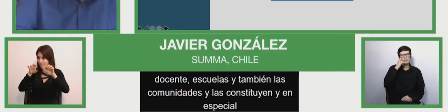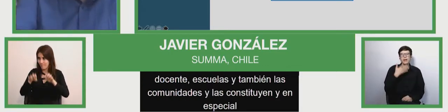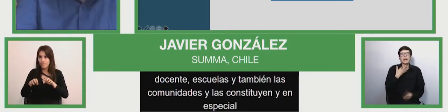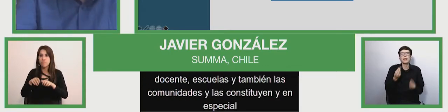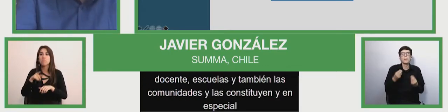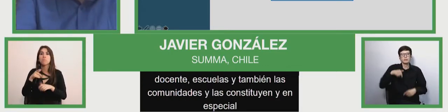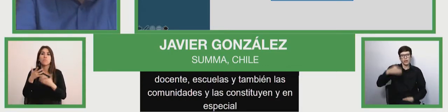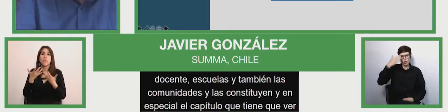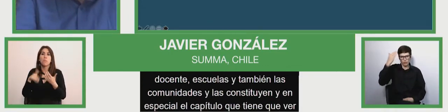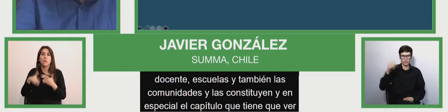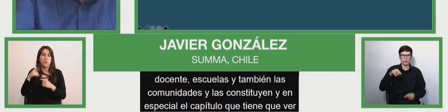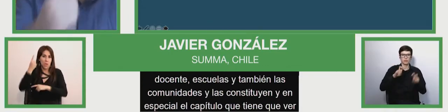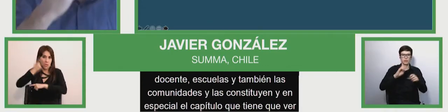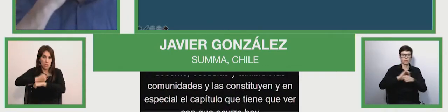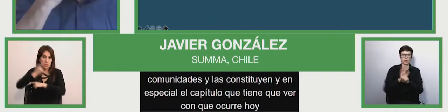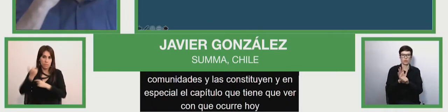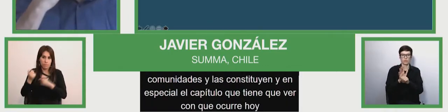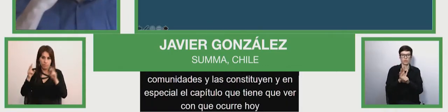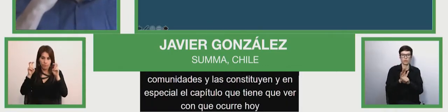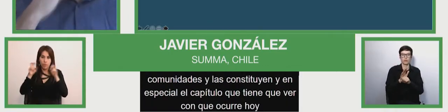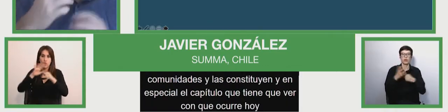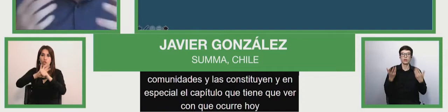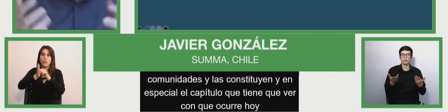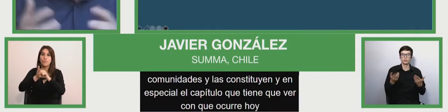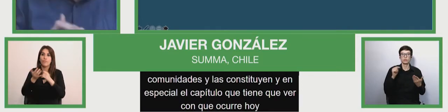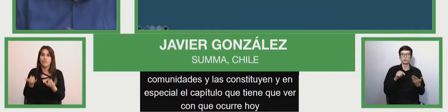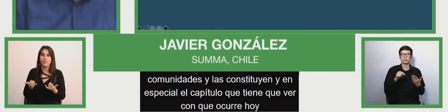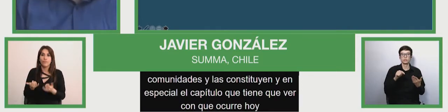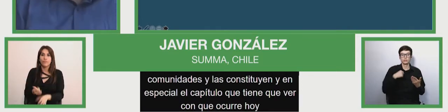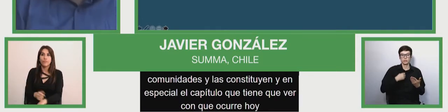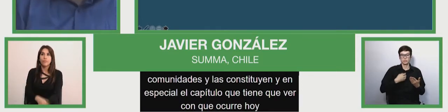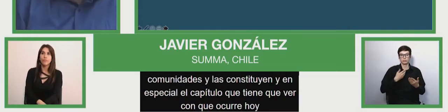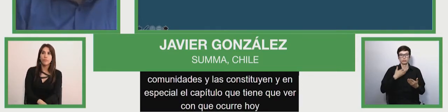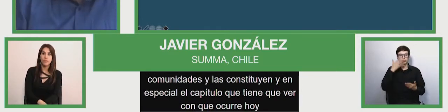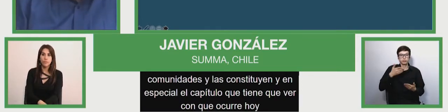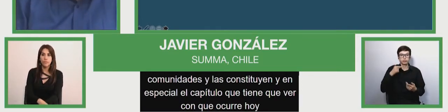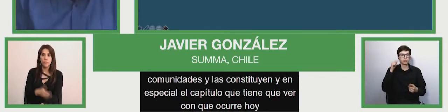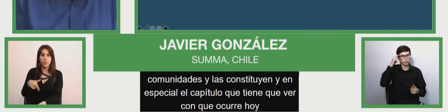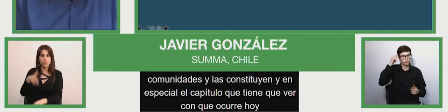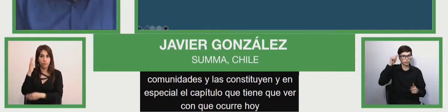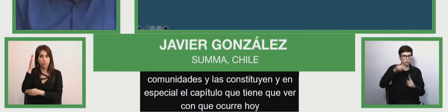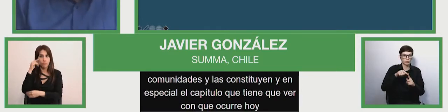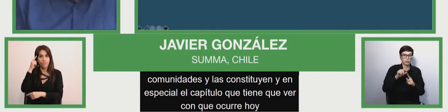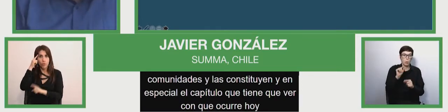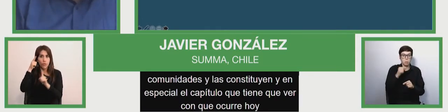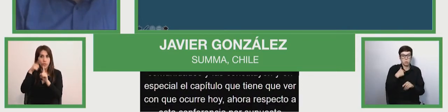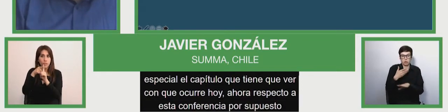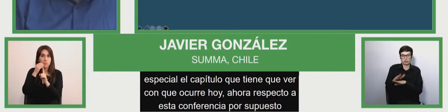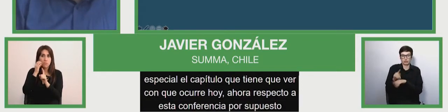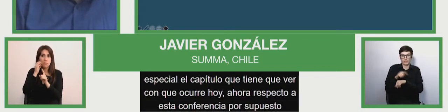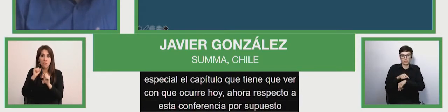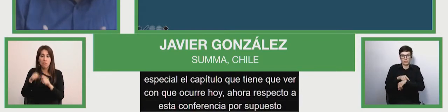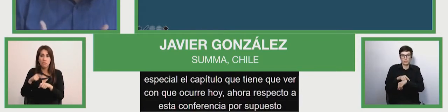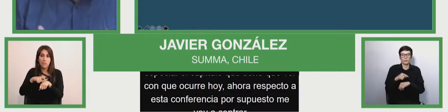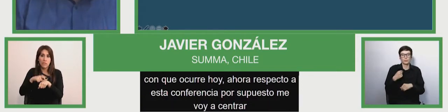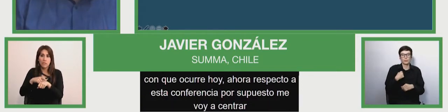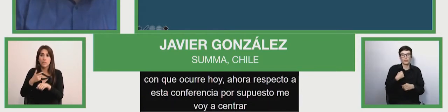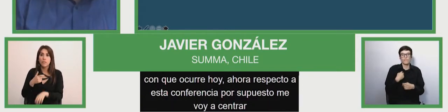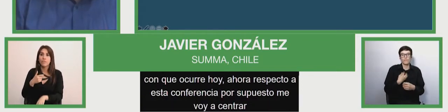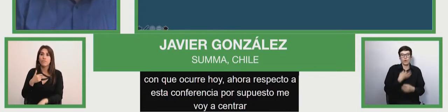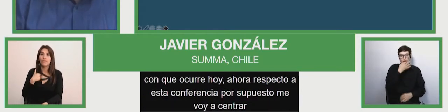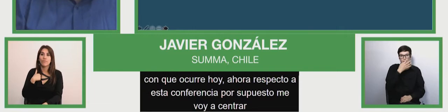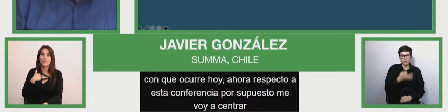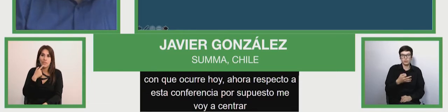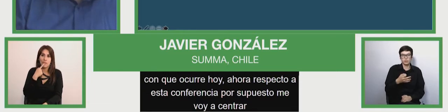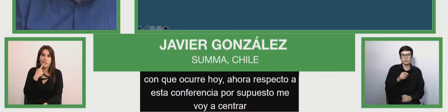Now, regarding this conference, I will center on the few minutes that I have left on what we